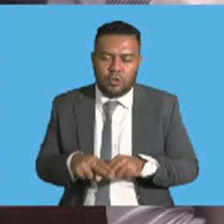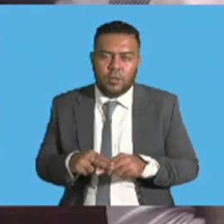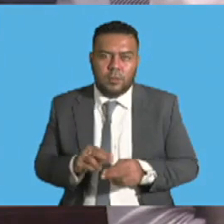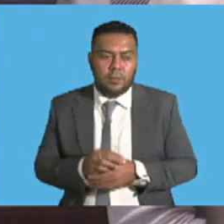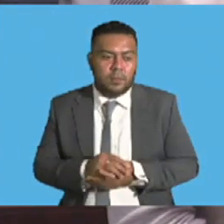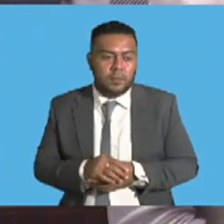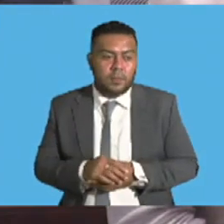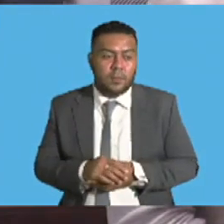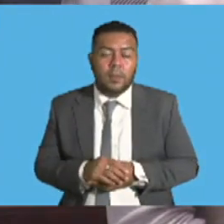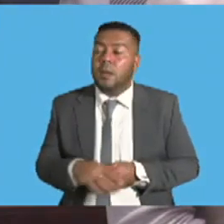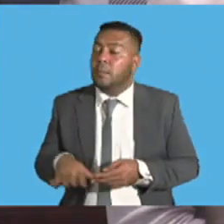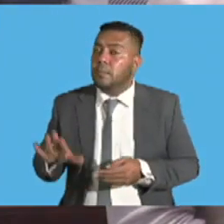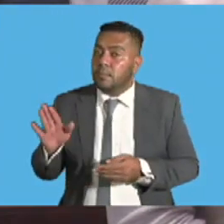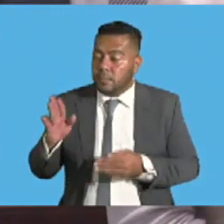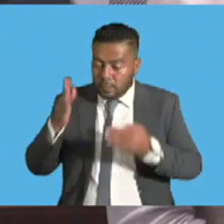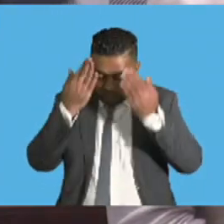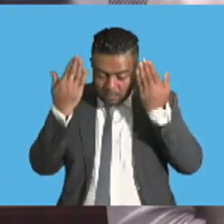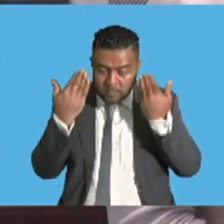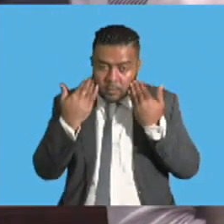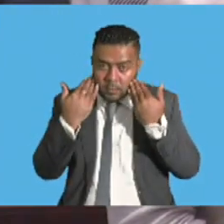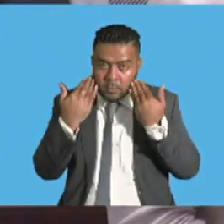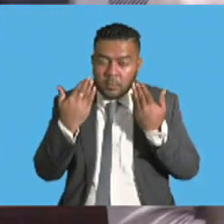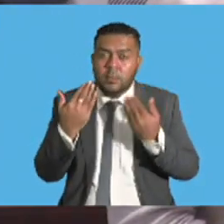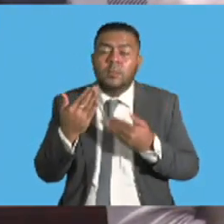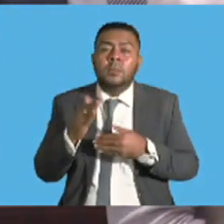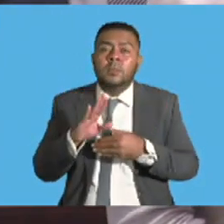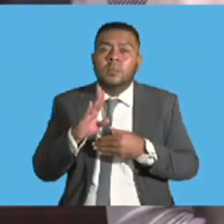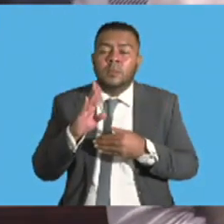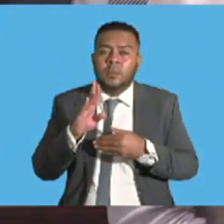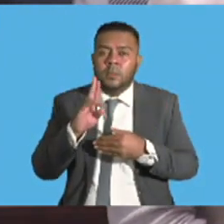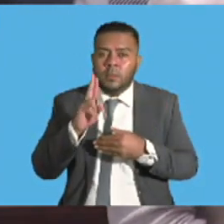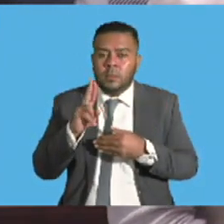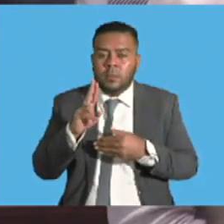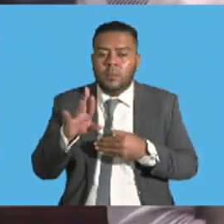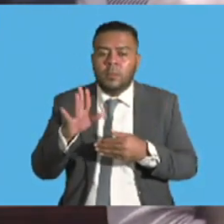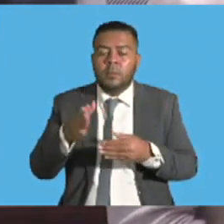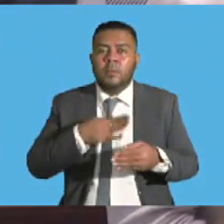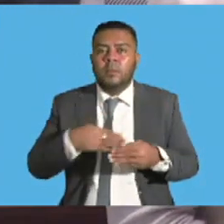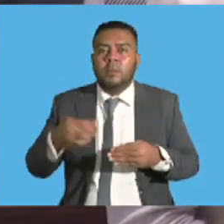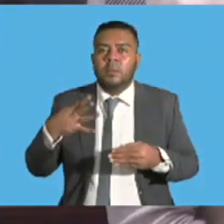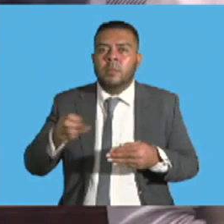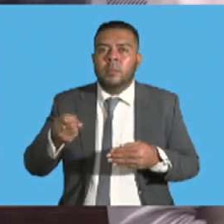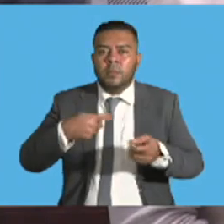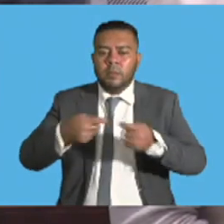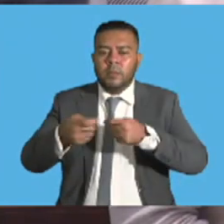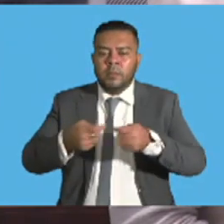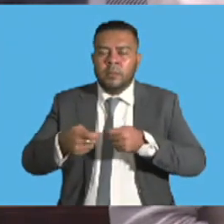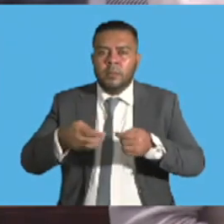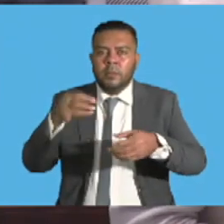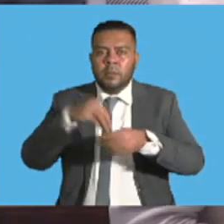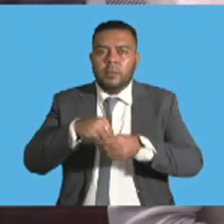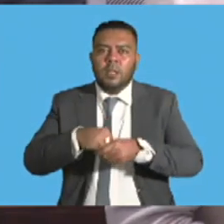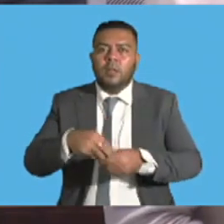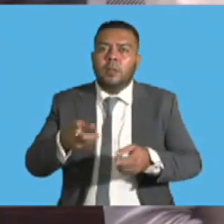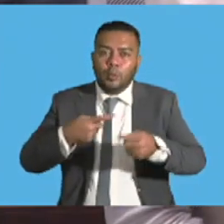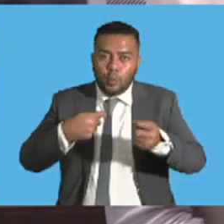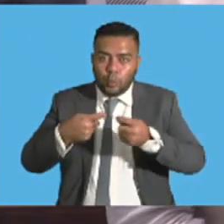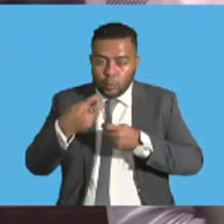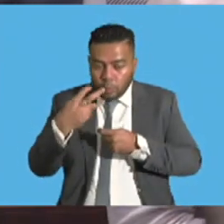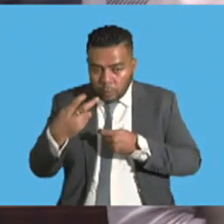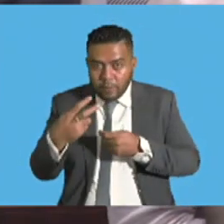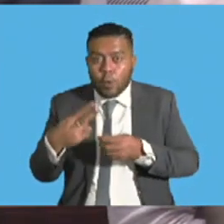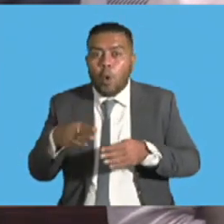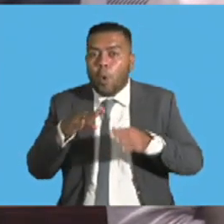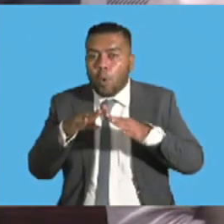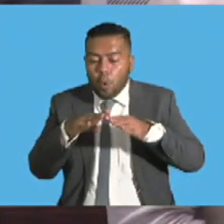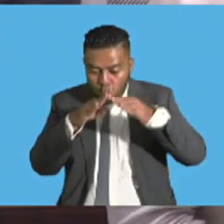Mr. Speaker, sir, the Ministry of Industry, Trade and Tourism has reviewed and put in place new building material standards for